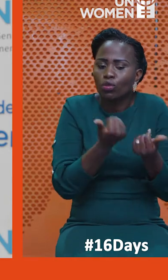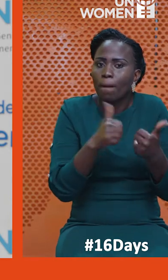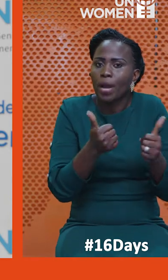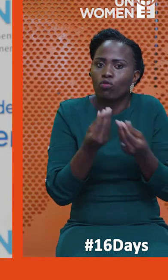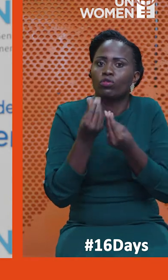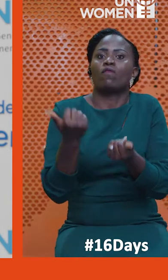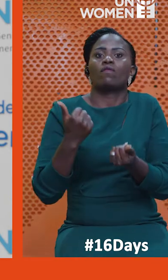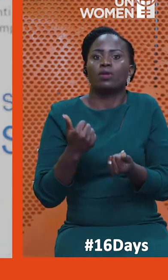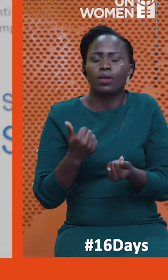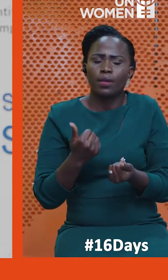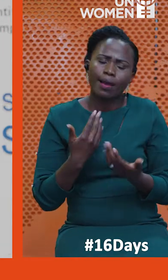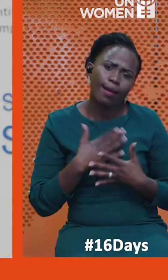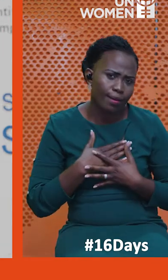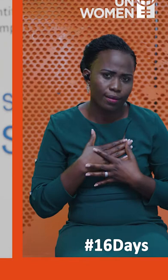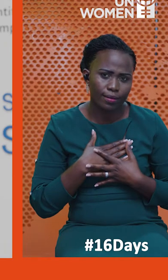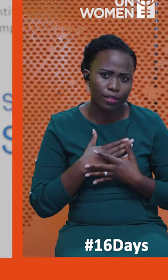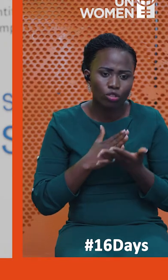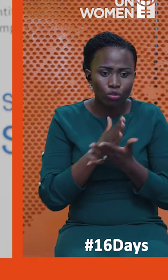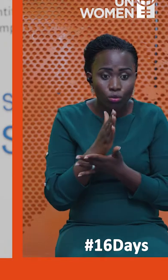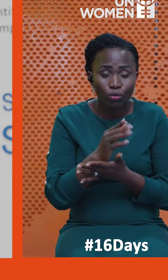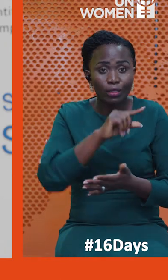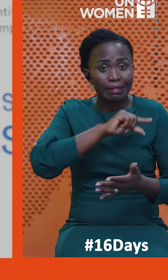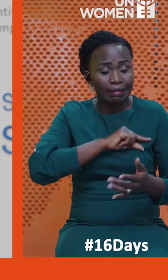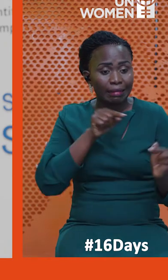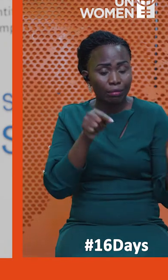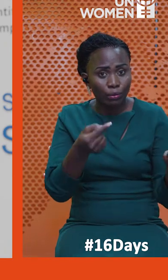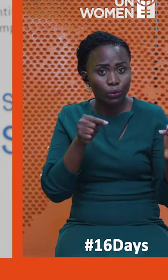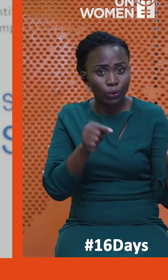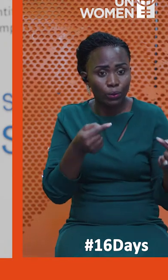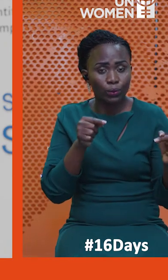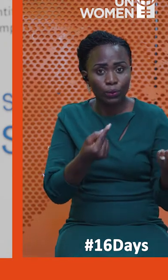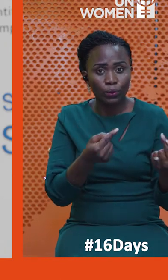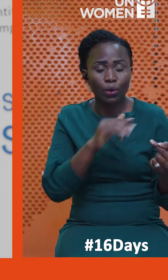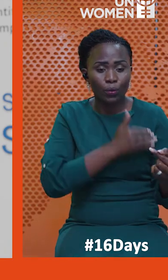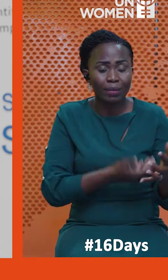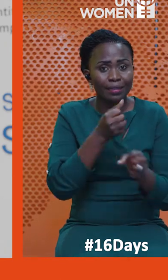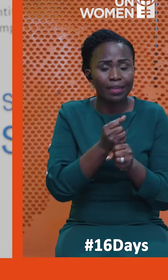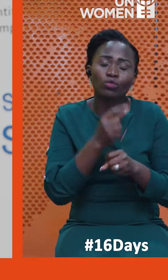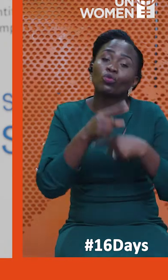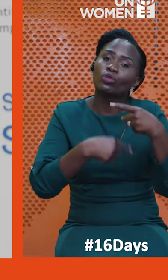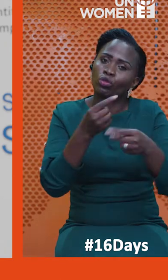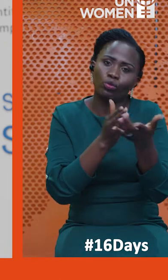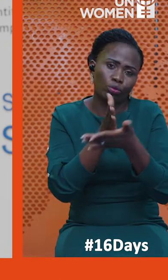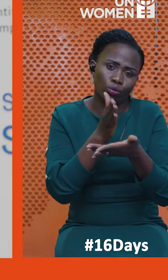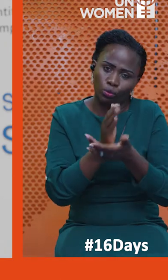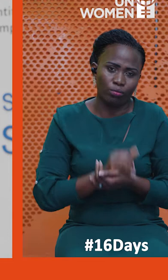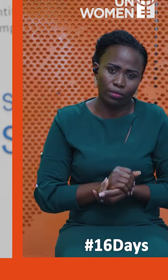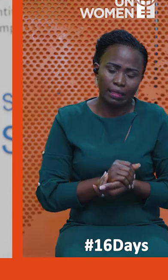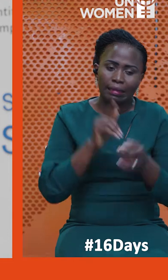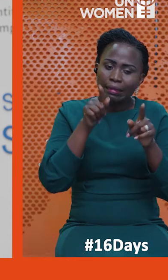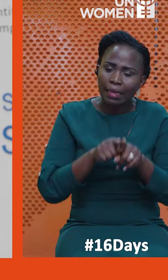been addressed are addressed. It's unfortunate that violence against women and girls still continues